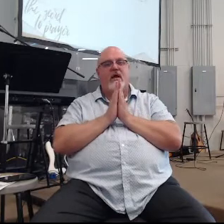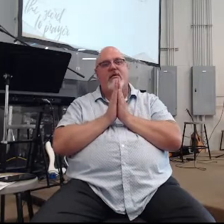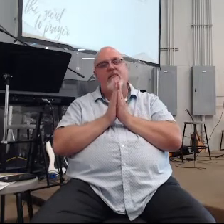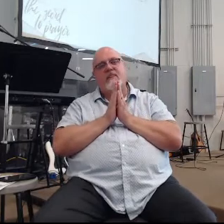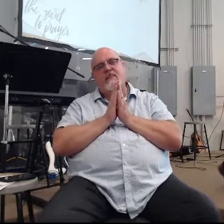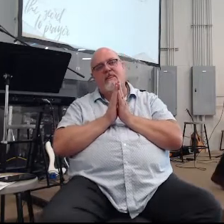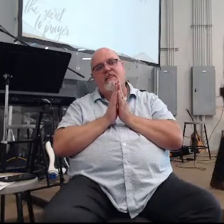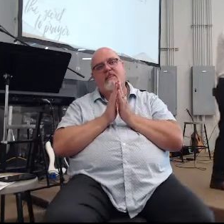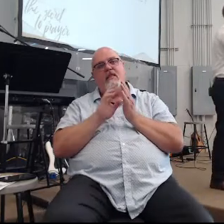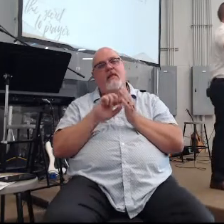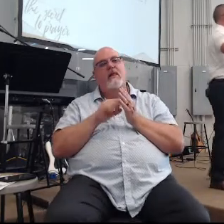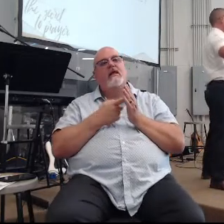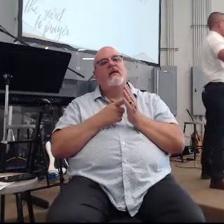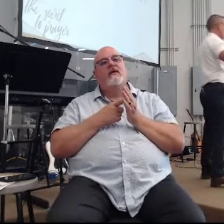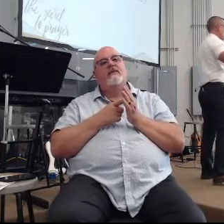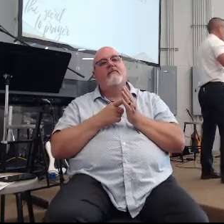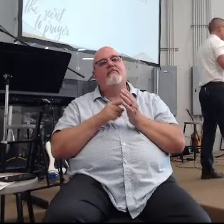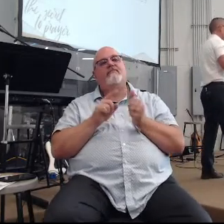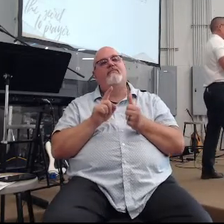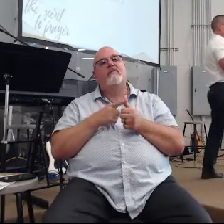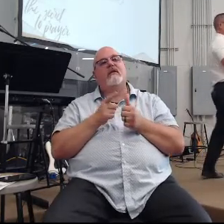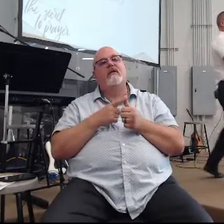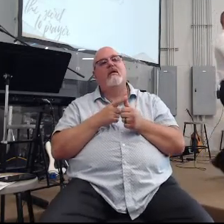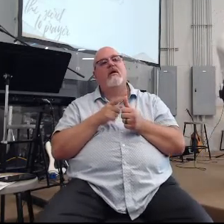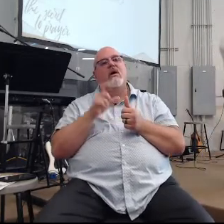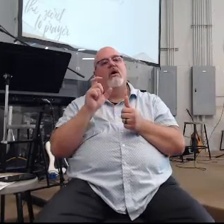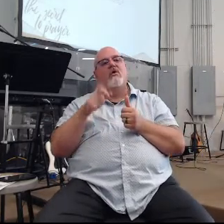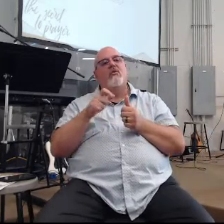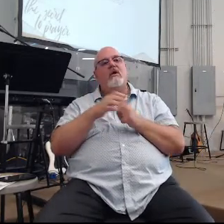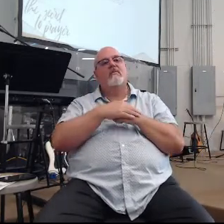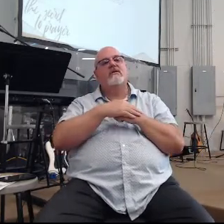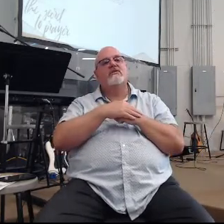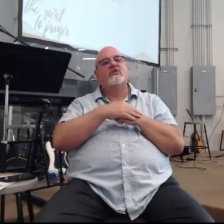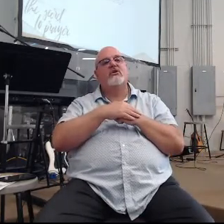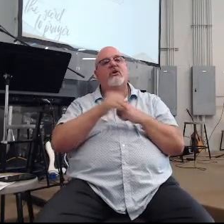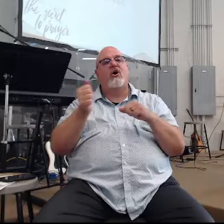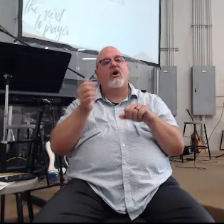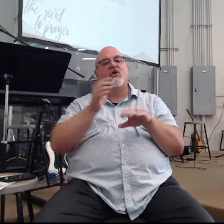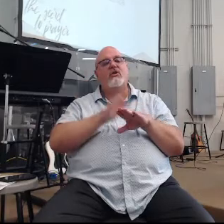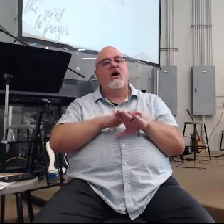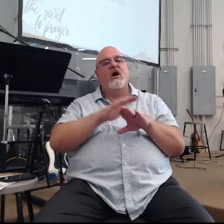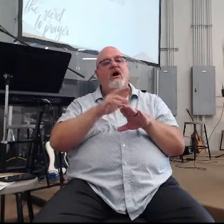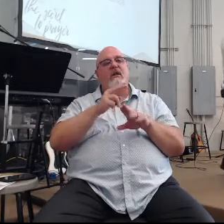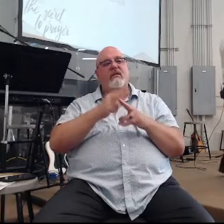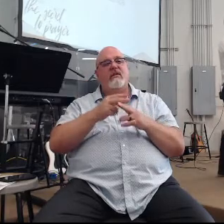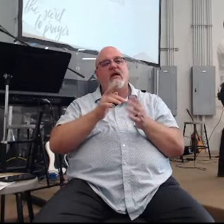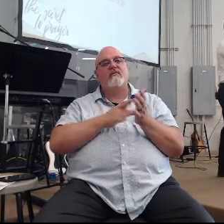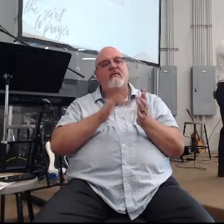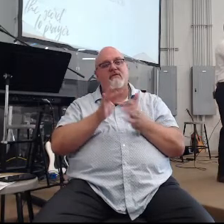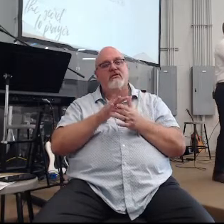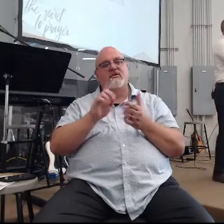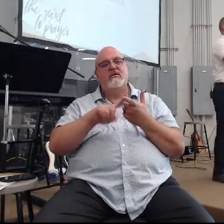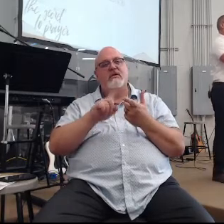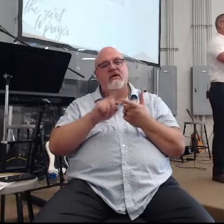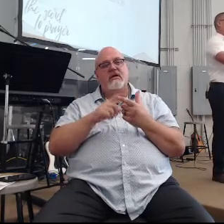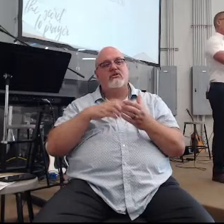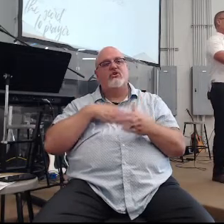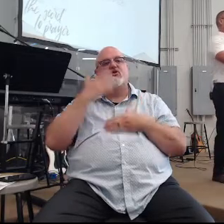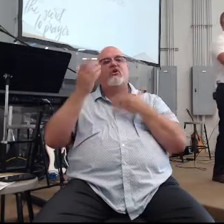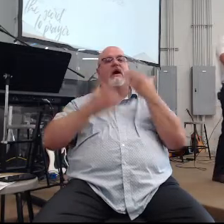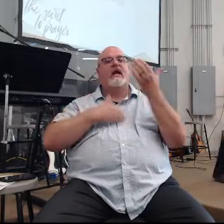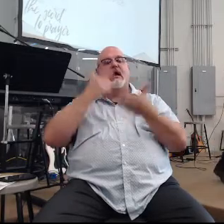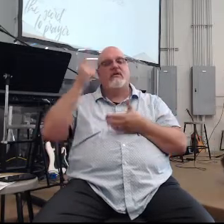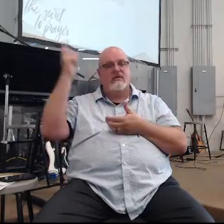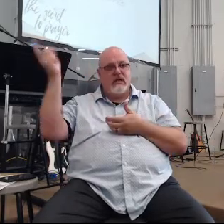gate in this series on prayer is the first is we have to call in the name of Jesus the second is it's crying out to him